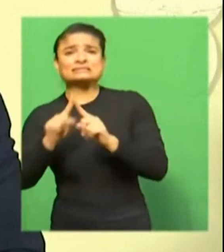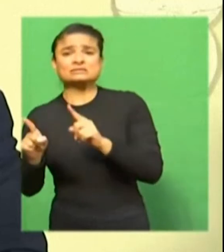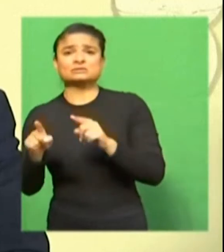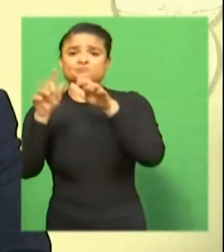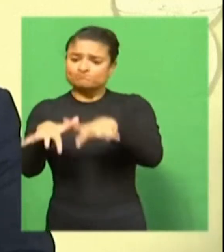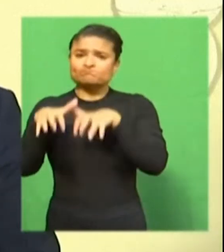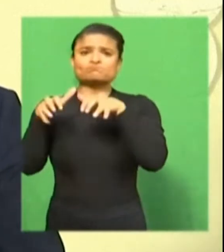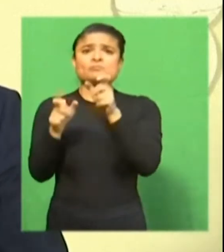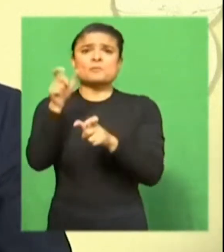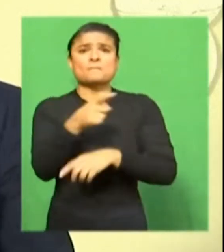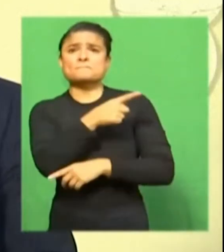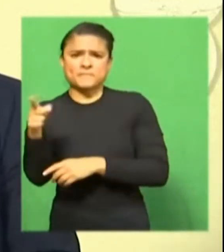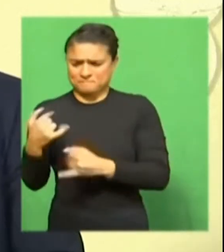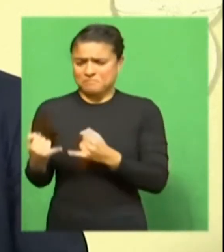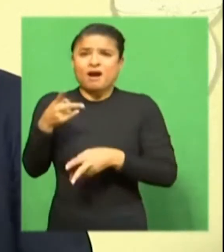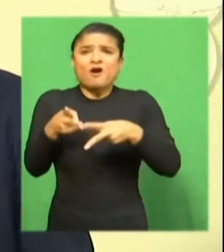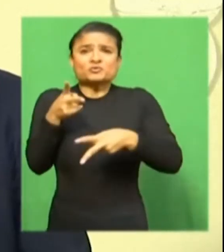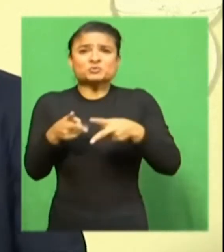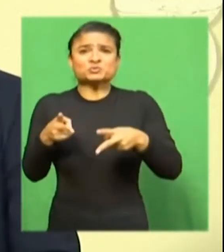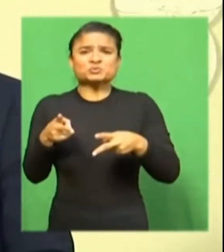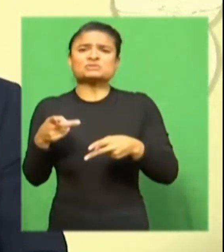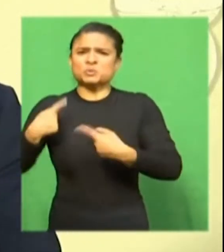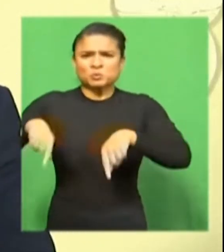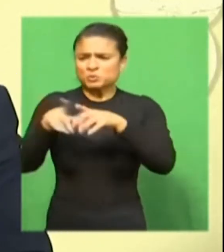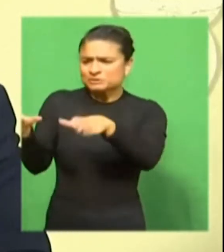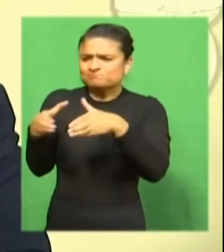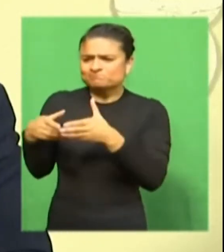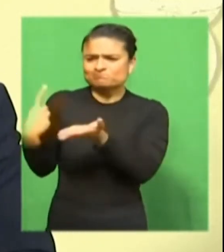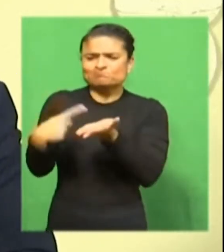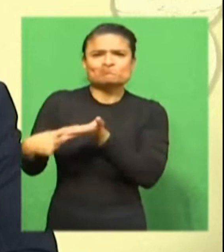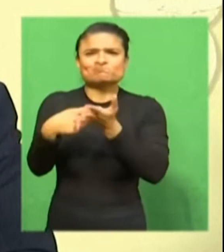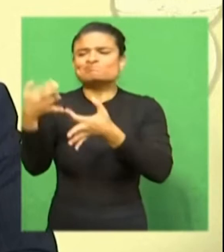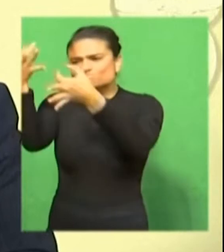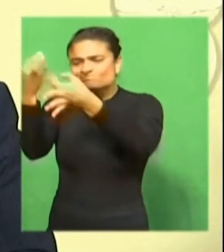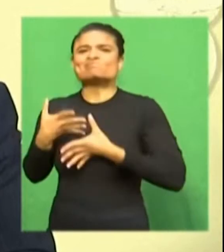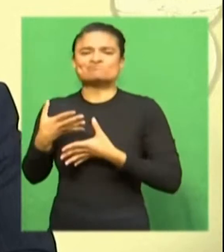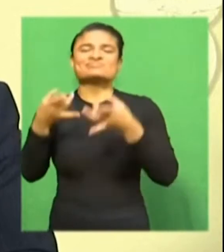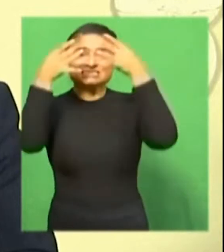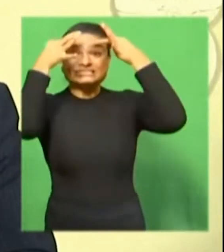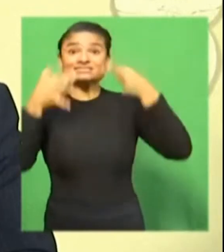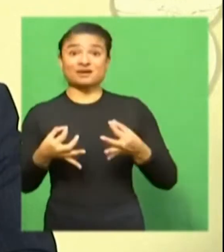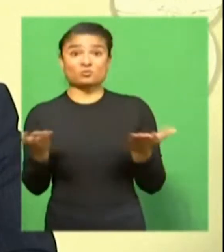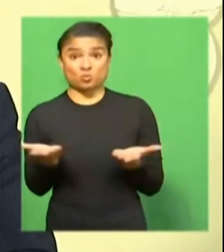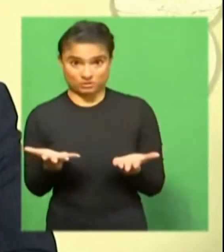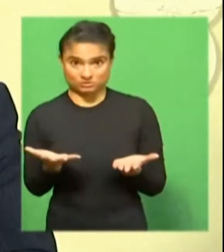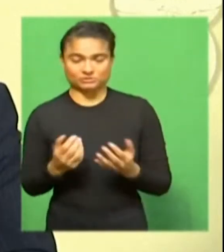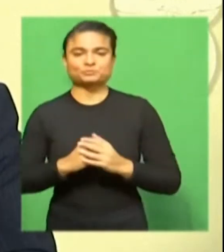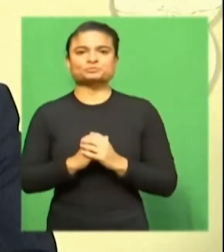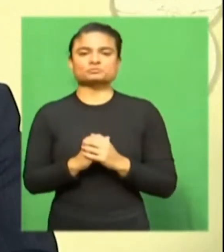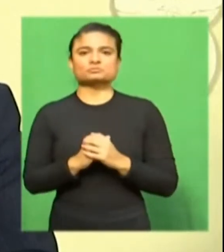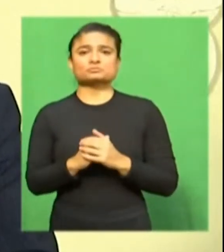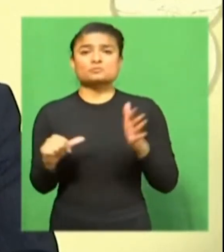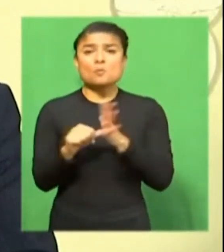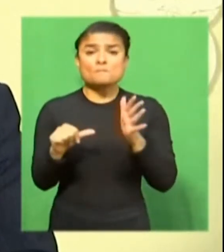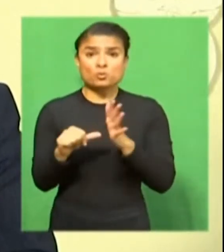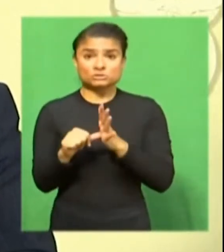After receiving all these recommendations, decided that the country should be moved from adjusted alert